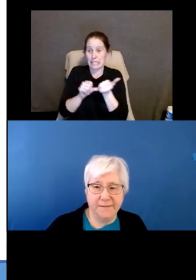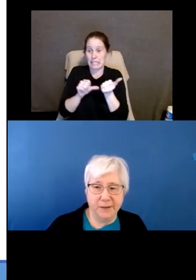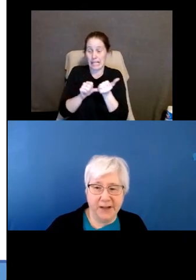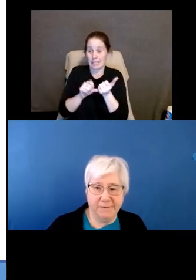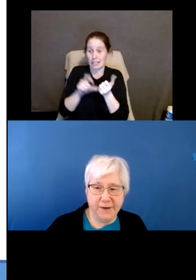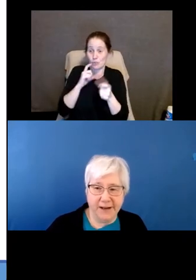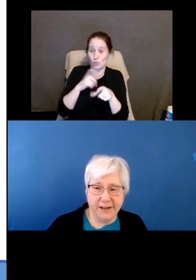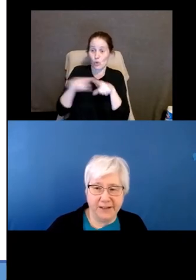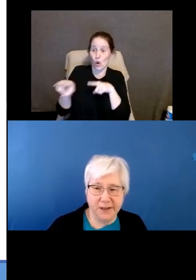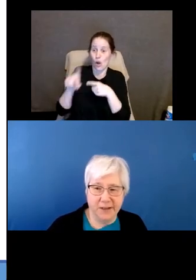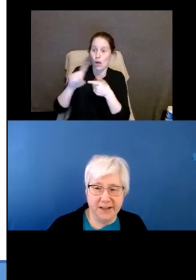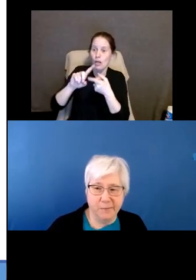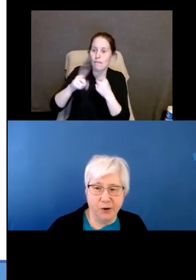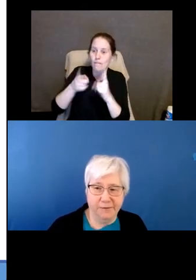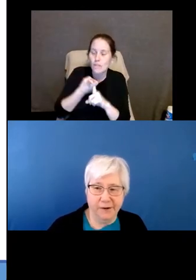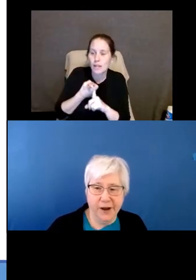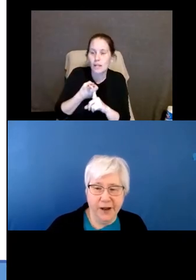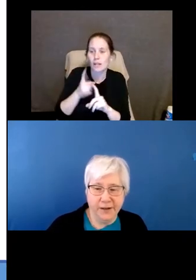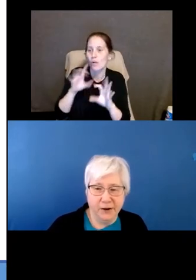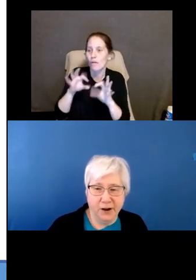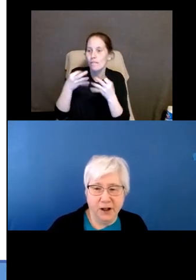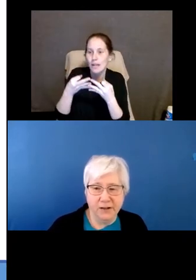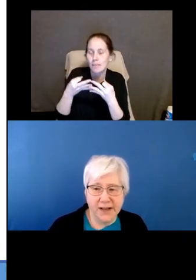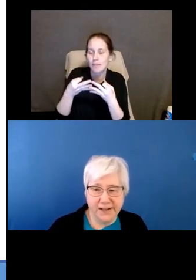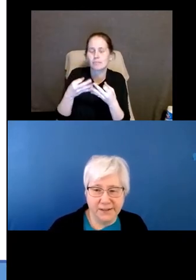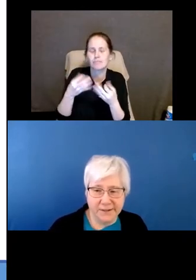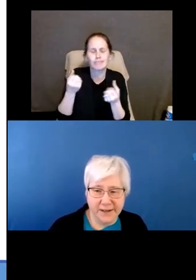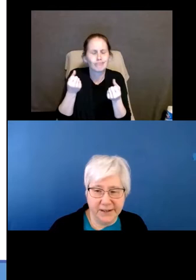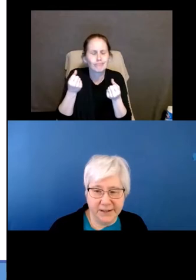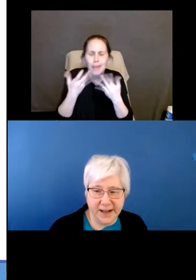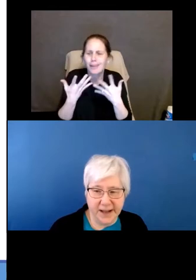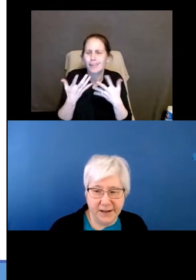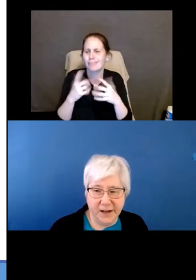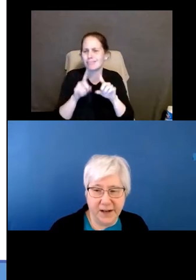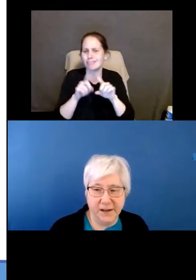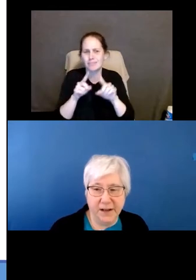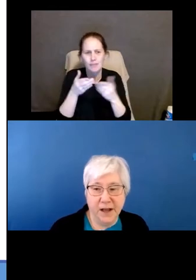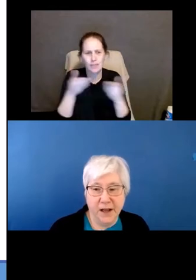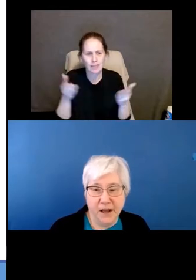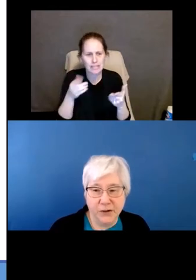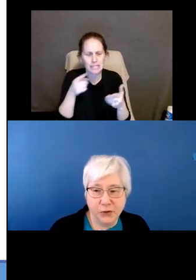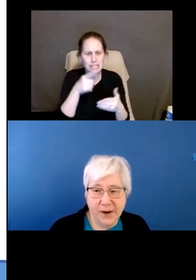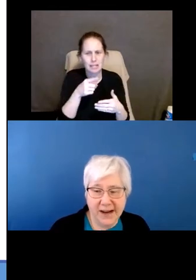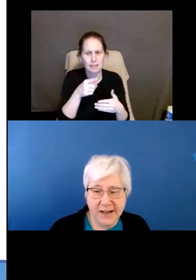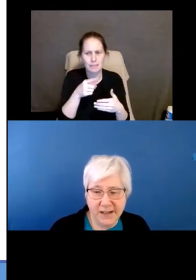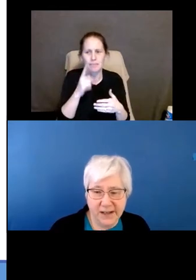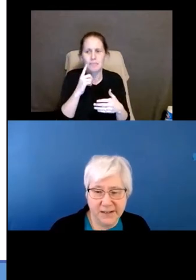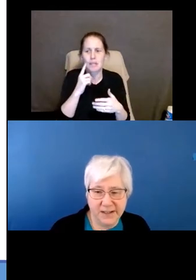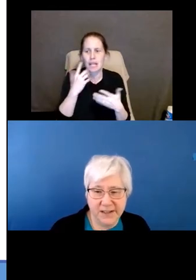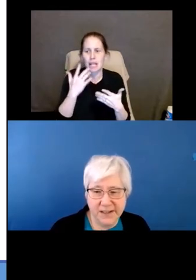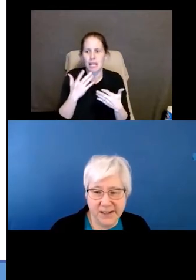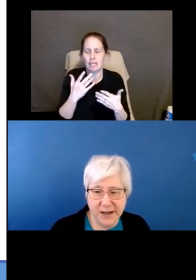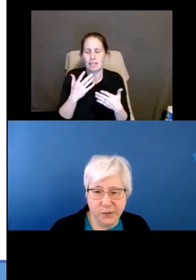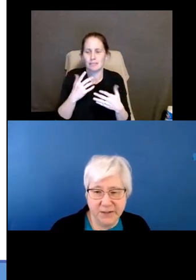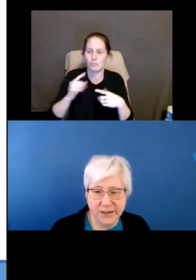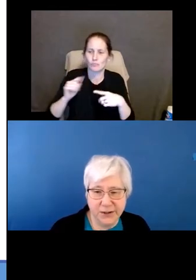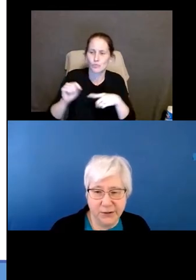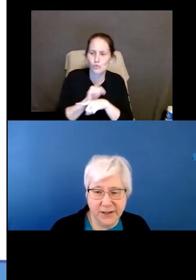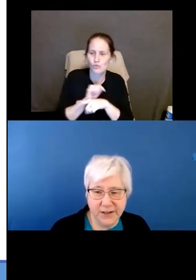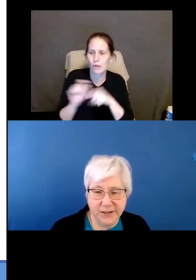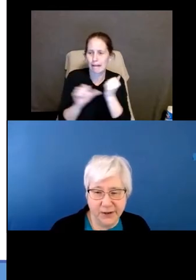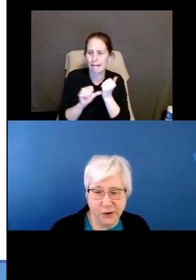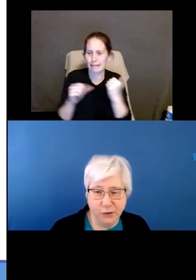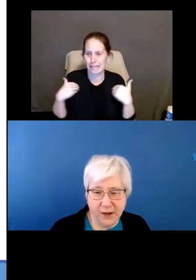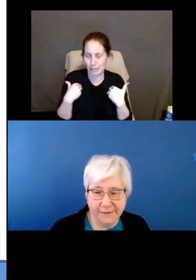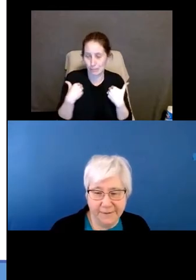calling a family friend to summon them over. There are all kinds of things that trained assistance animals can